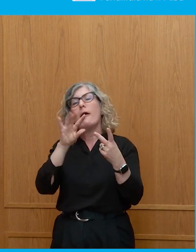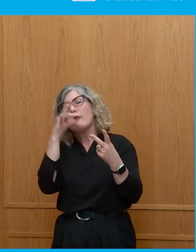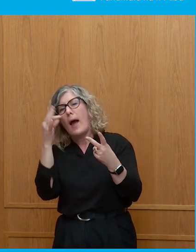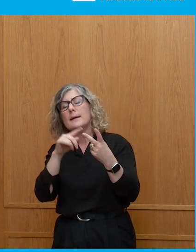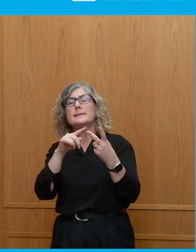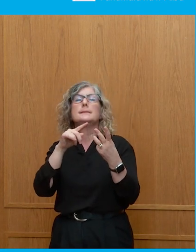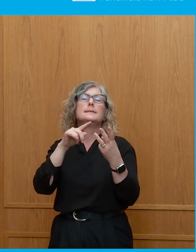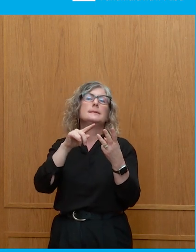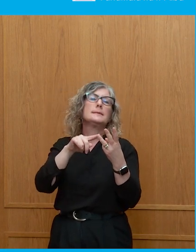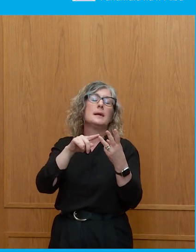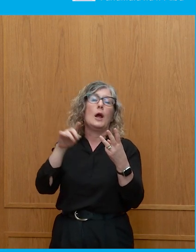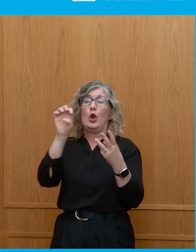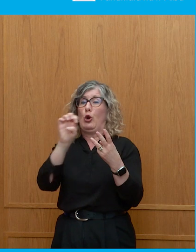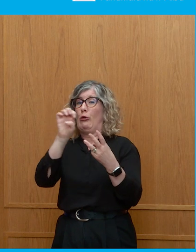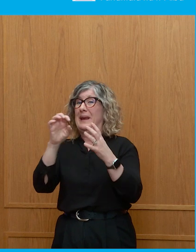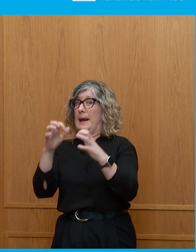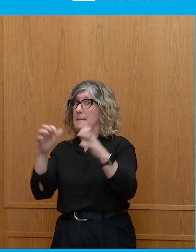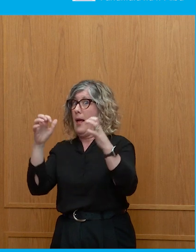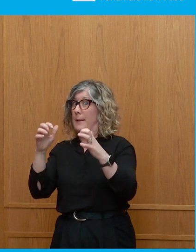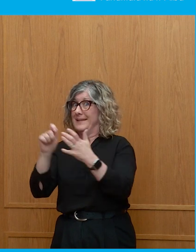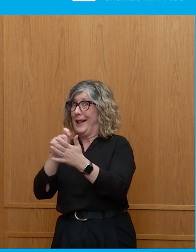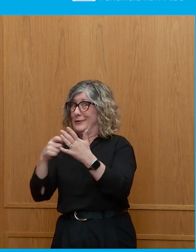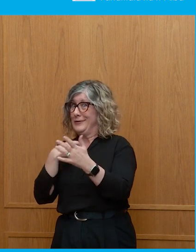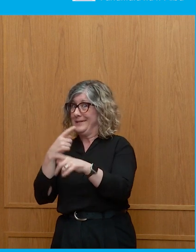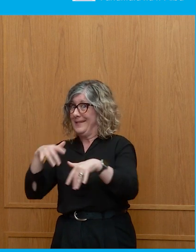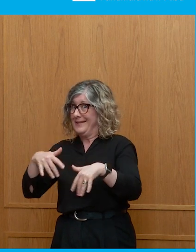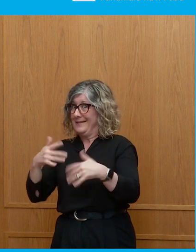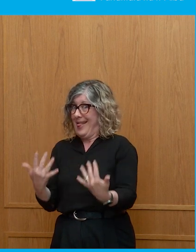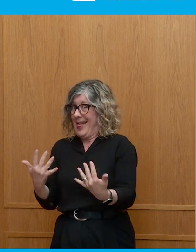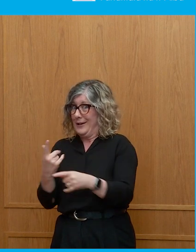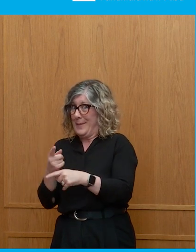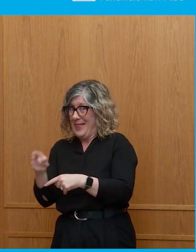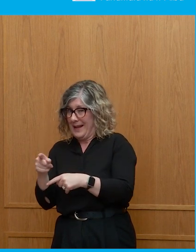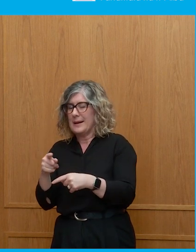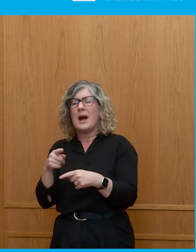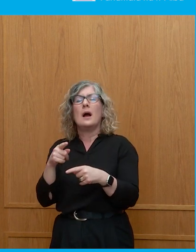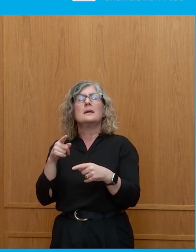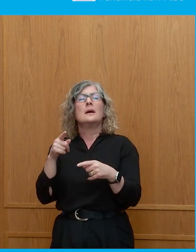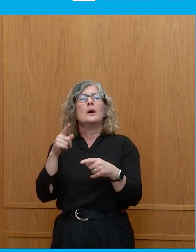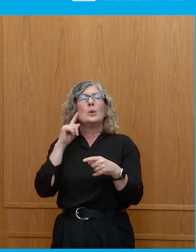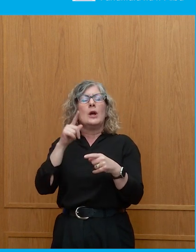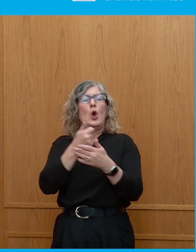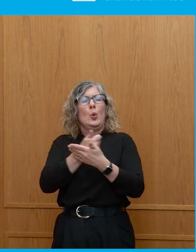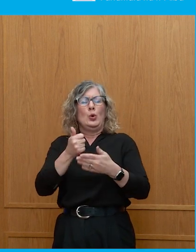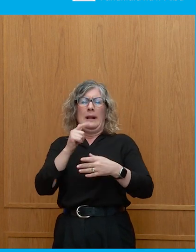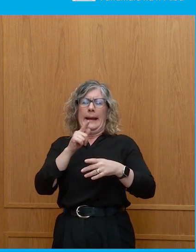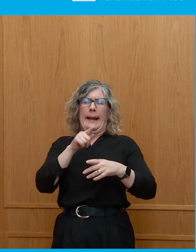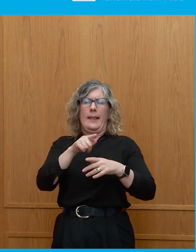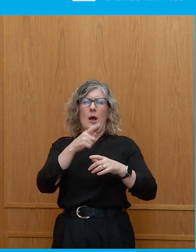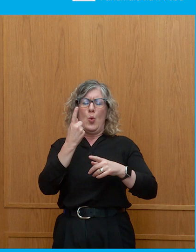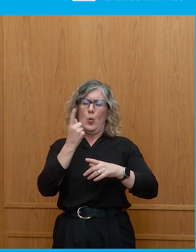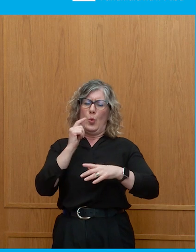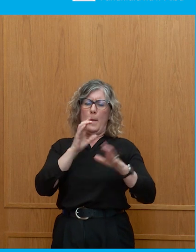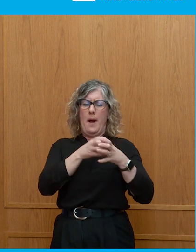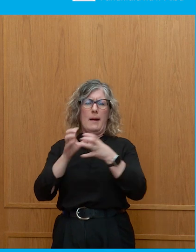elections, we haven't talked about yet, where you see a drift away from the more established parties, that